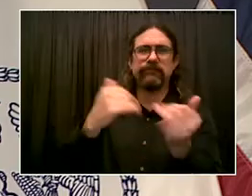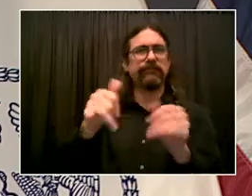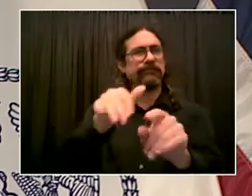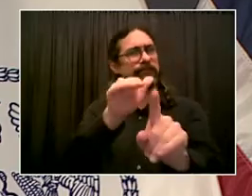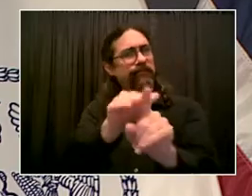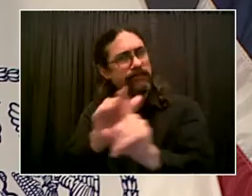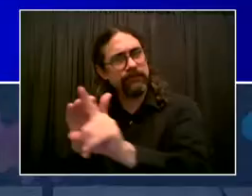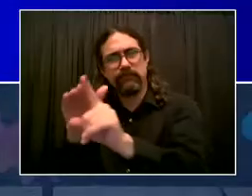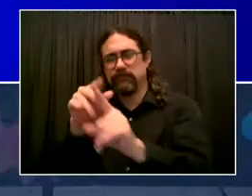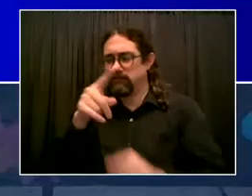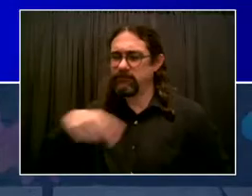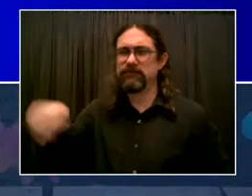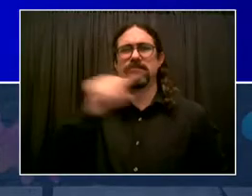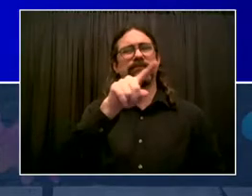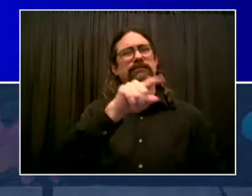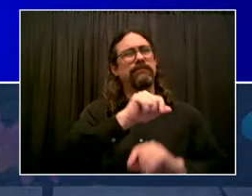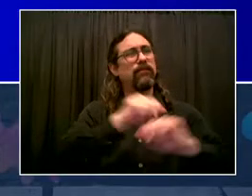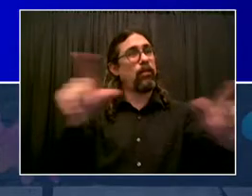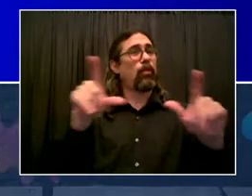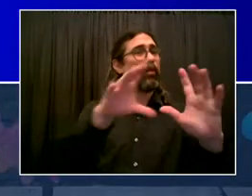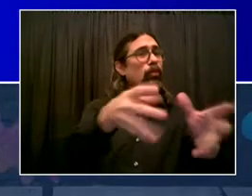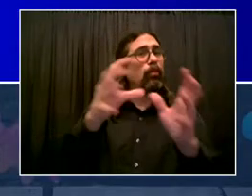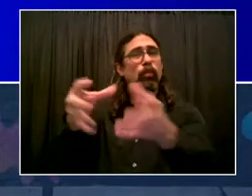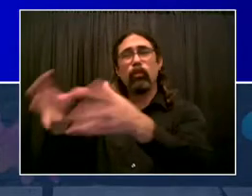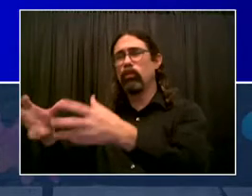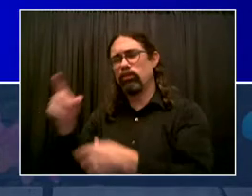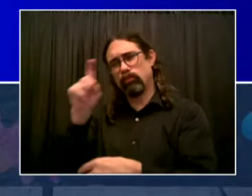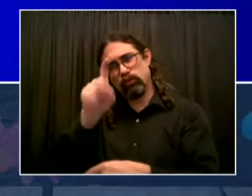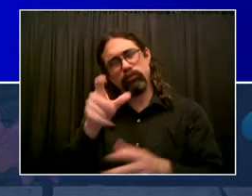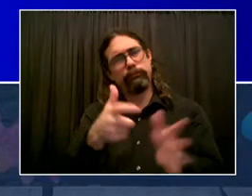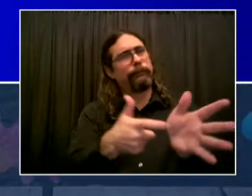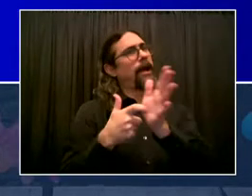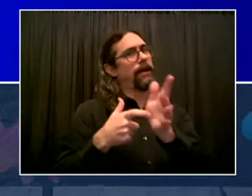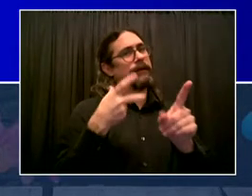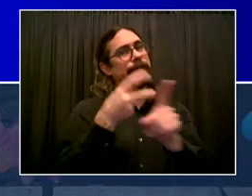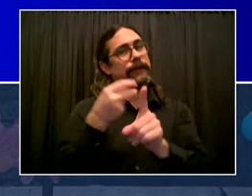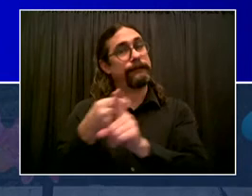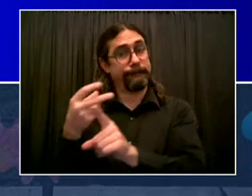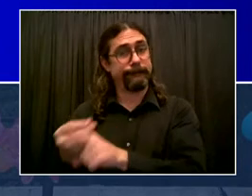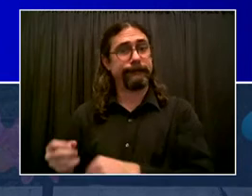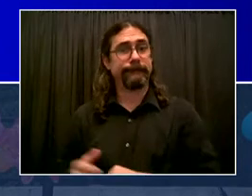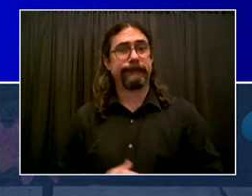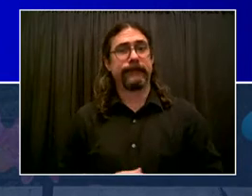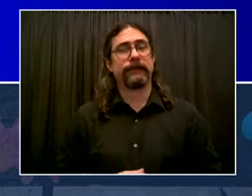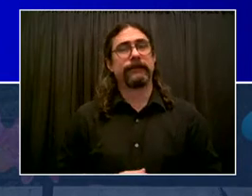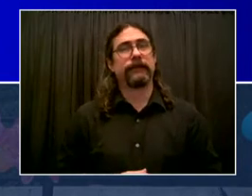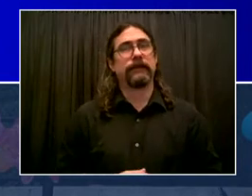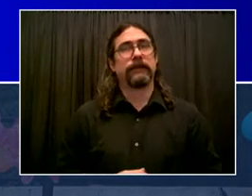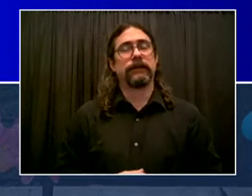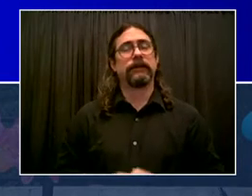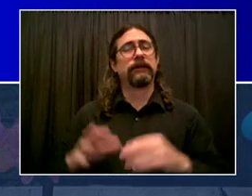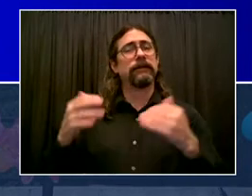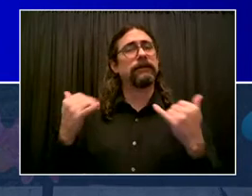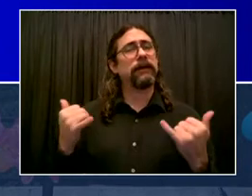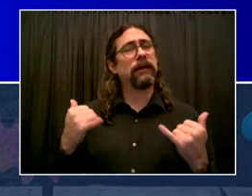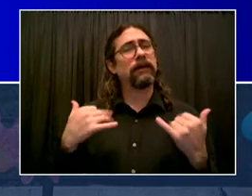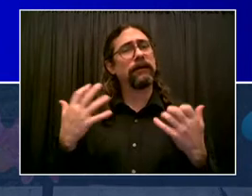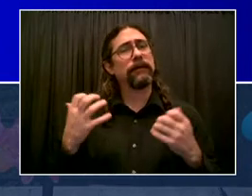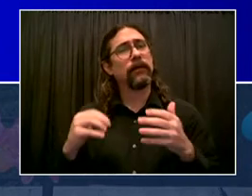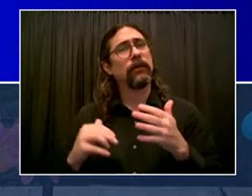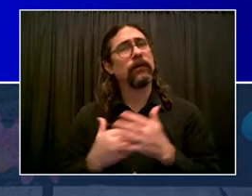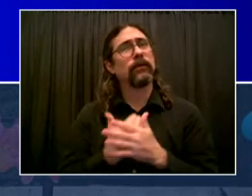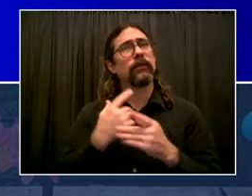Now this is for child care and early intervention programs citywide, a total impact reaching 102